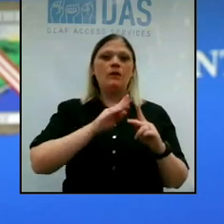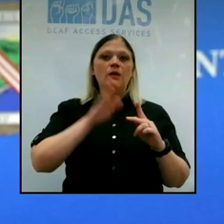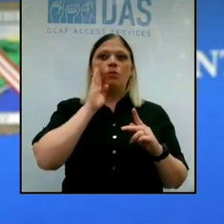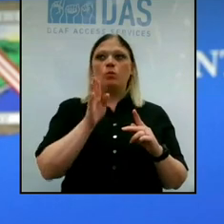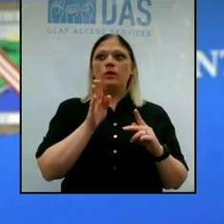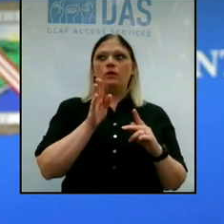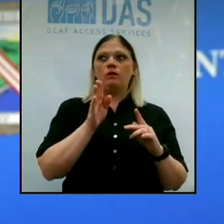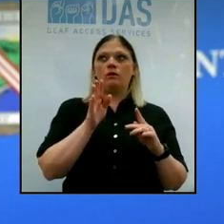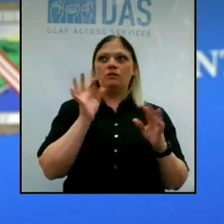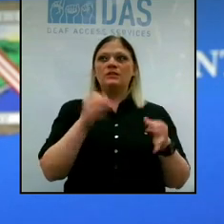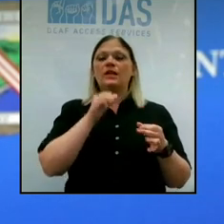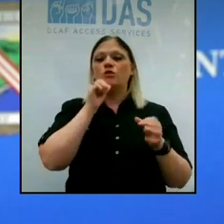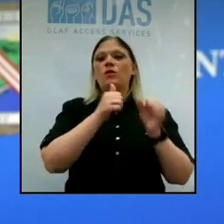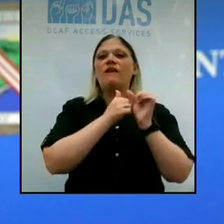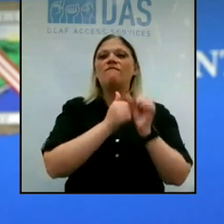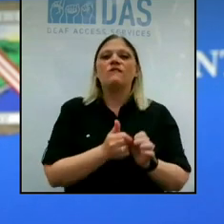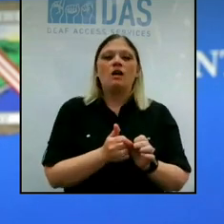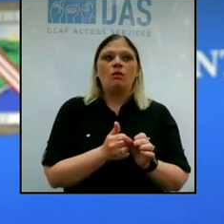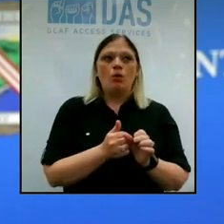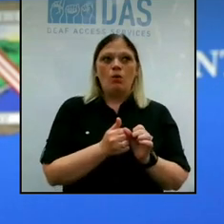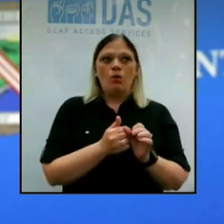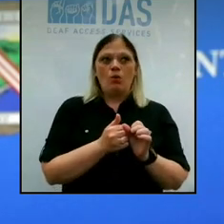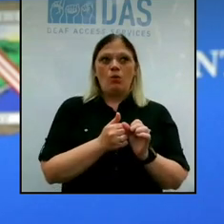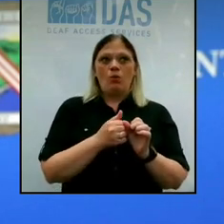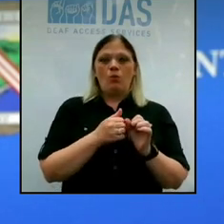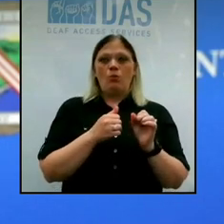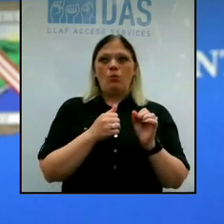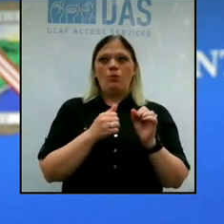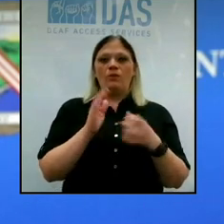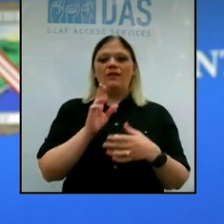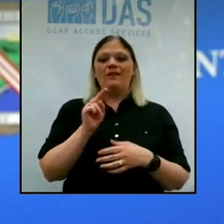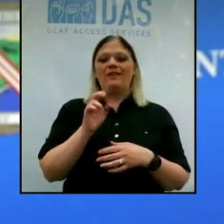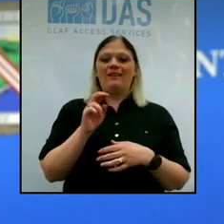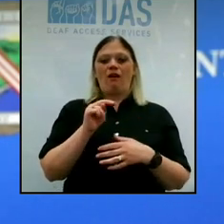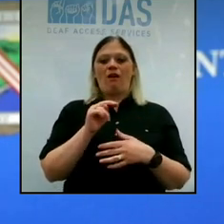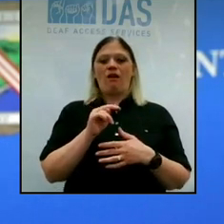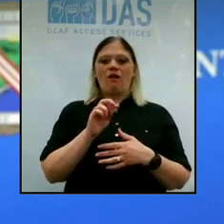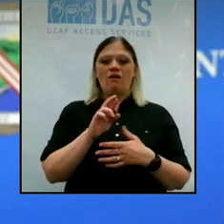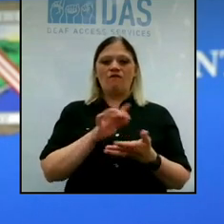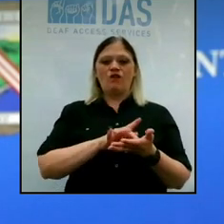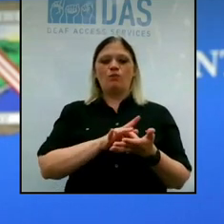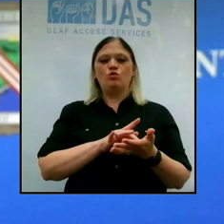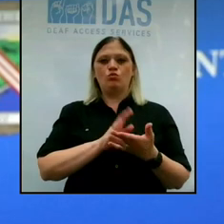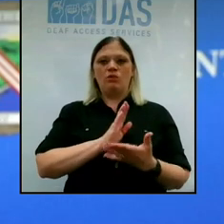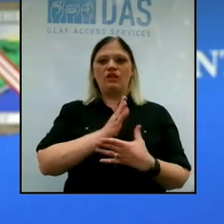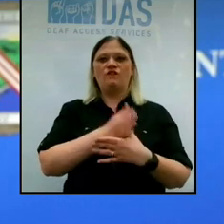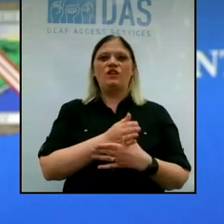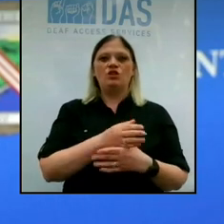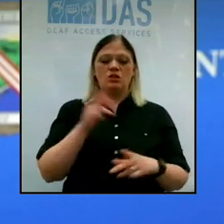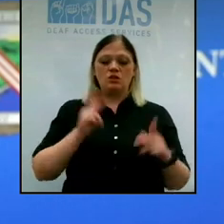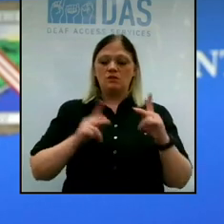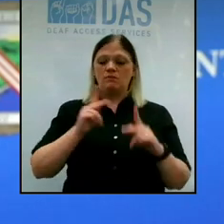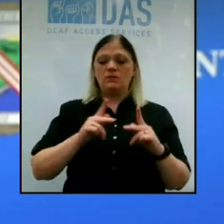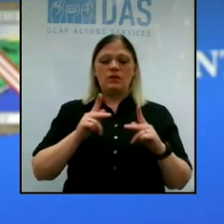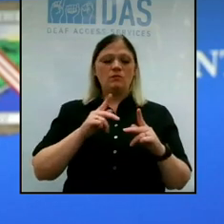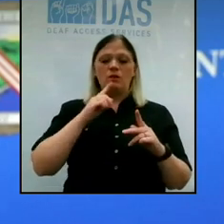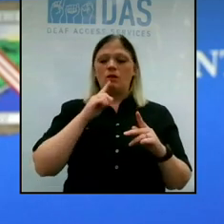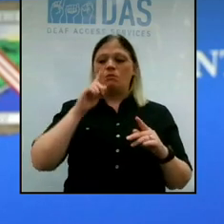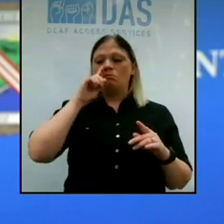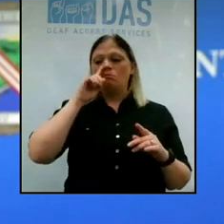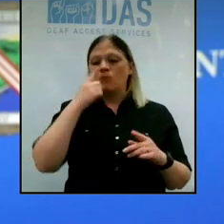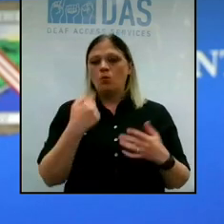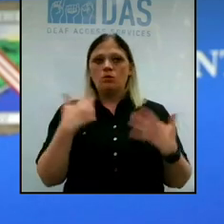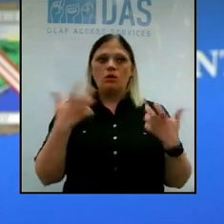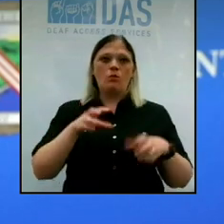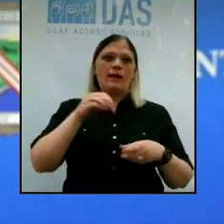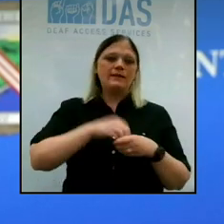not to adhere to our non-pharmaceutical interventions. And, you people are going stir-crazy. They really want to go outside and want